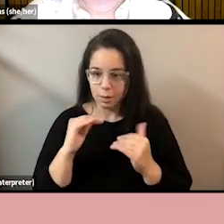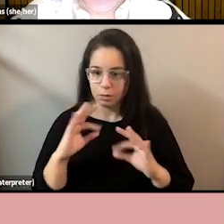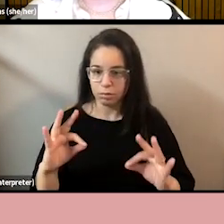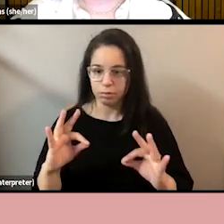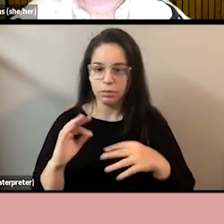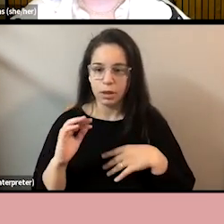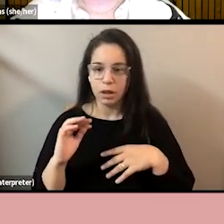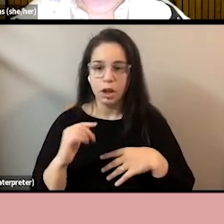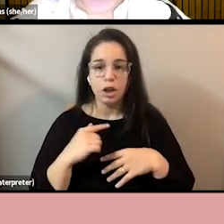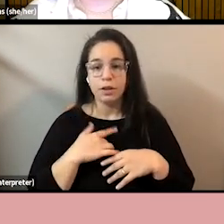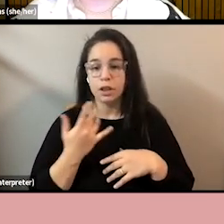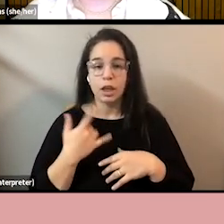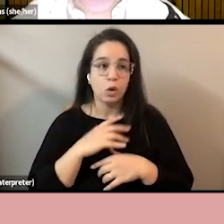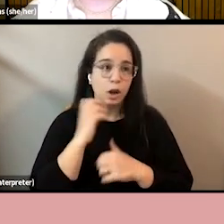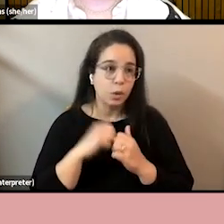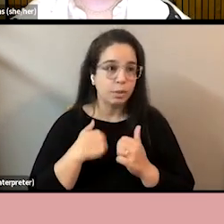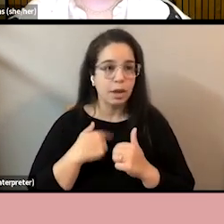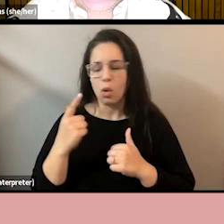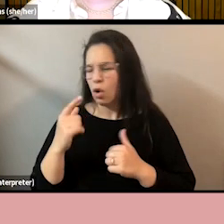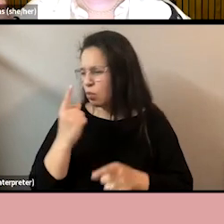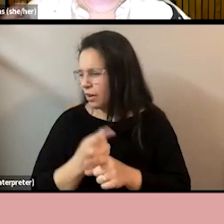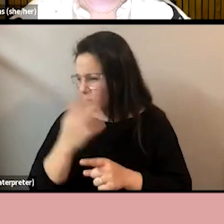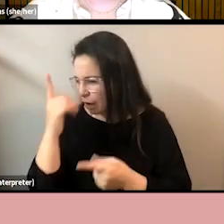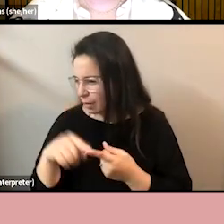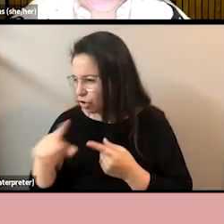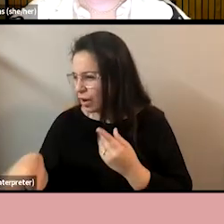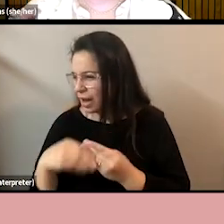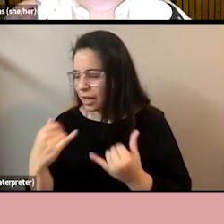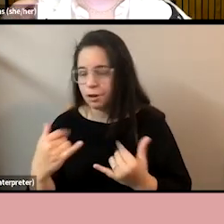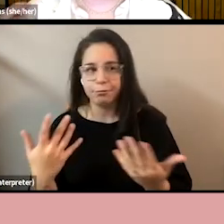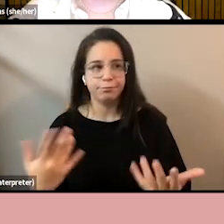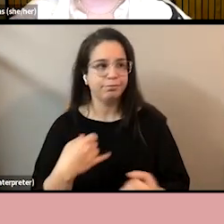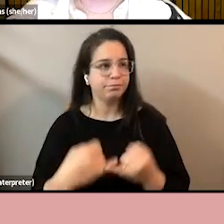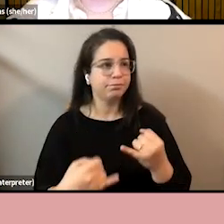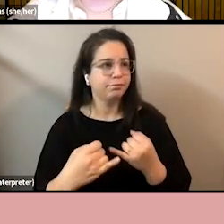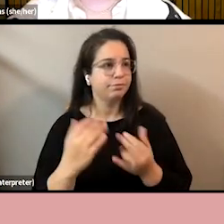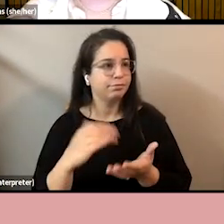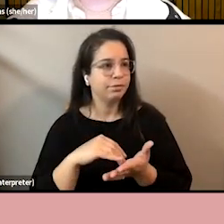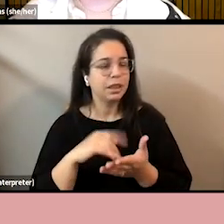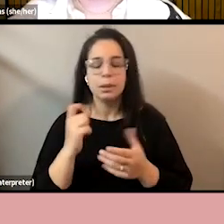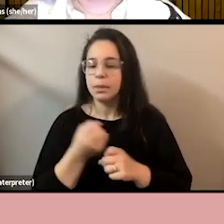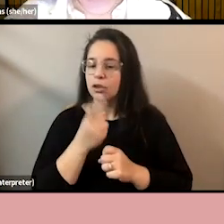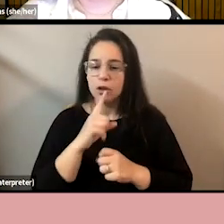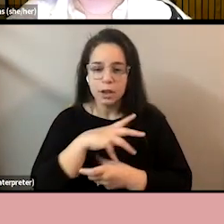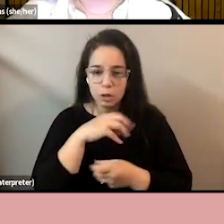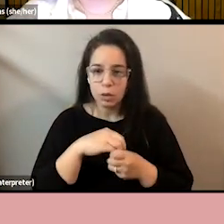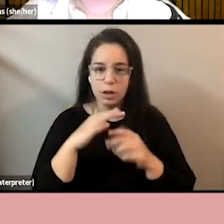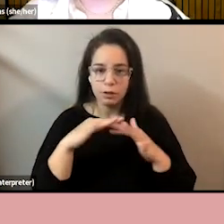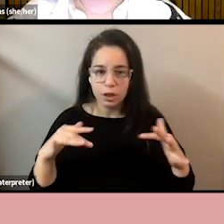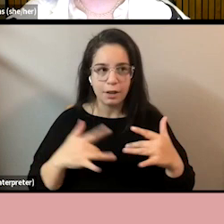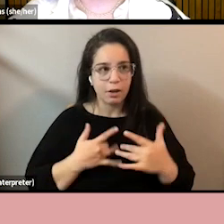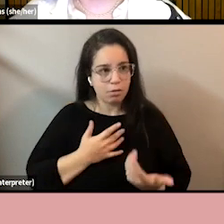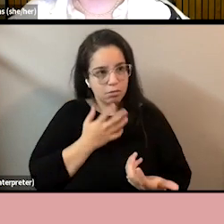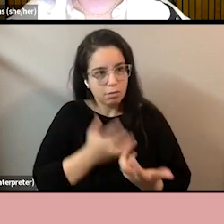tolerated or feel like they're an afterthought. We need to include inclusion, diversity and belonging from the very